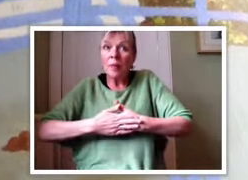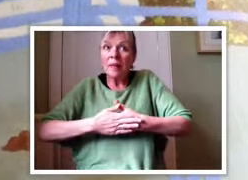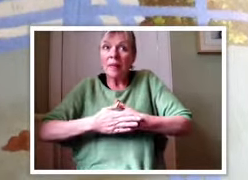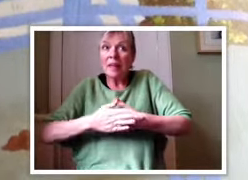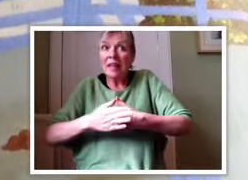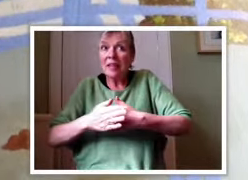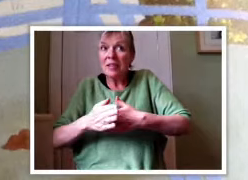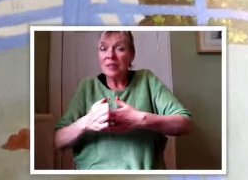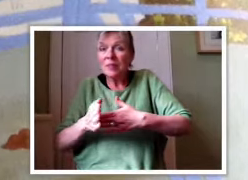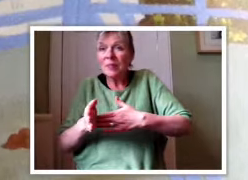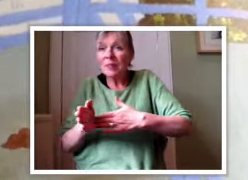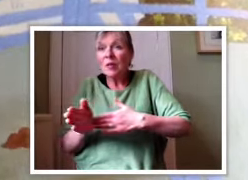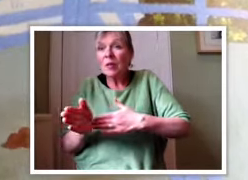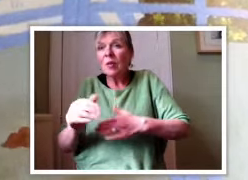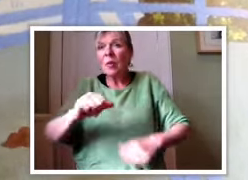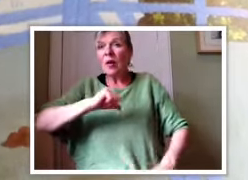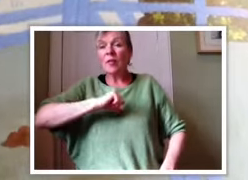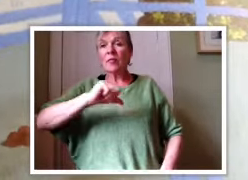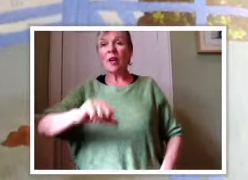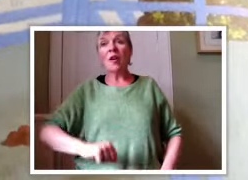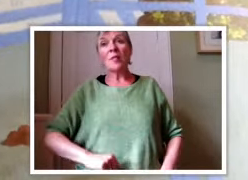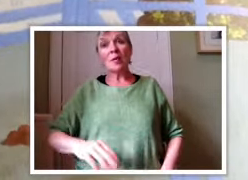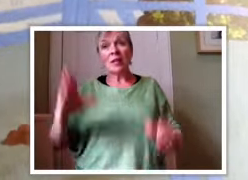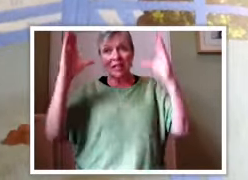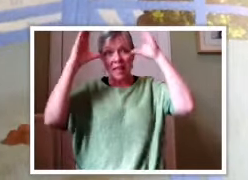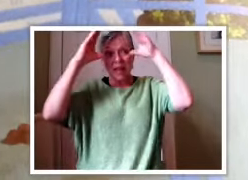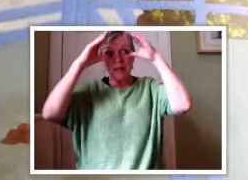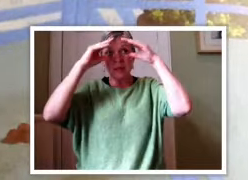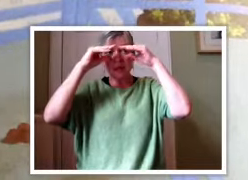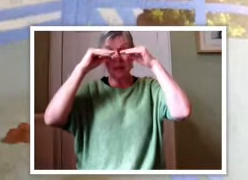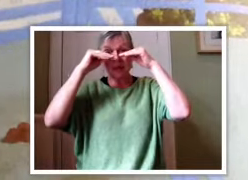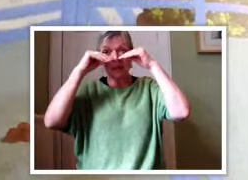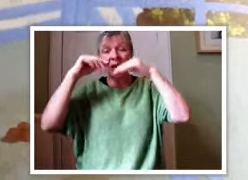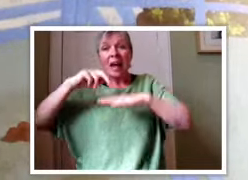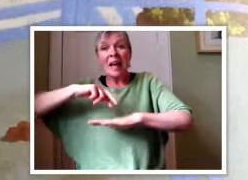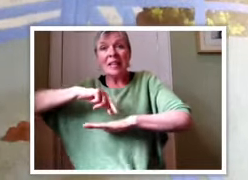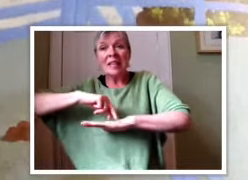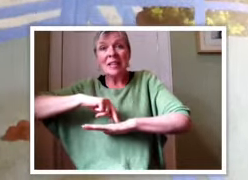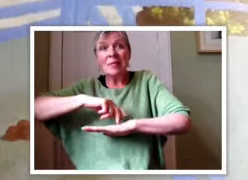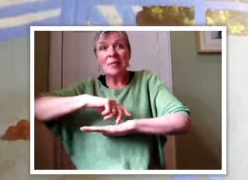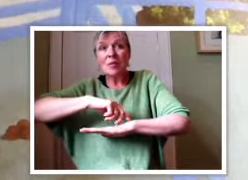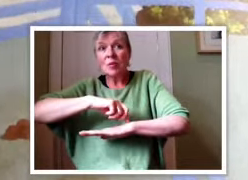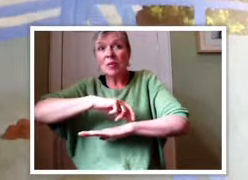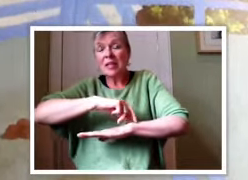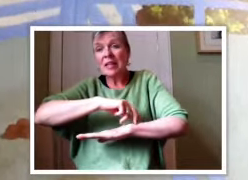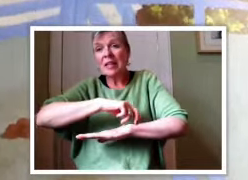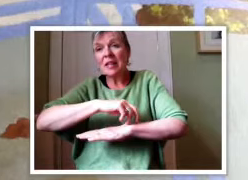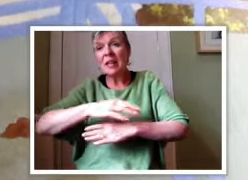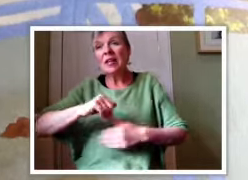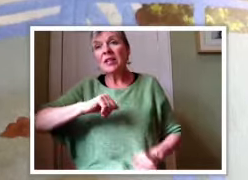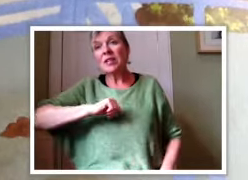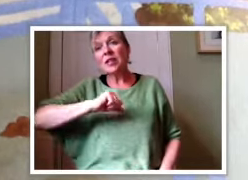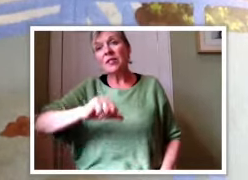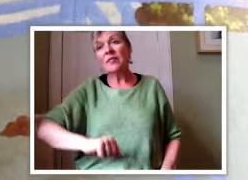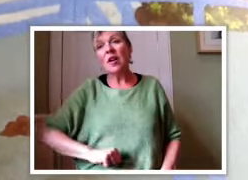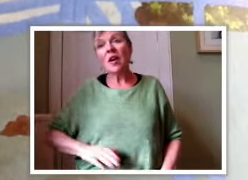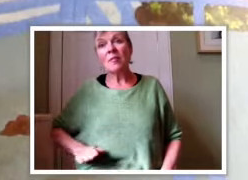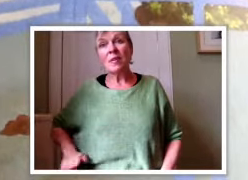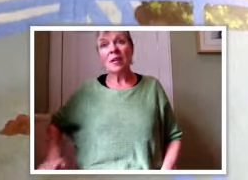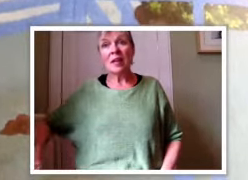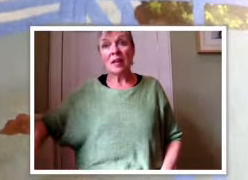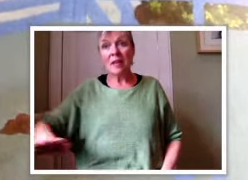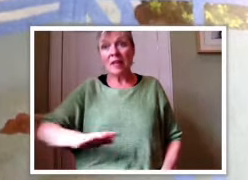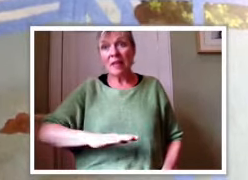opened the gate while the farmer slept. And tiptoed in to the